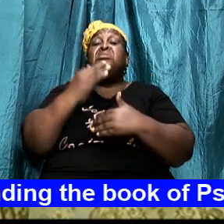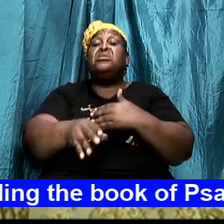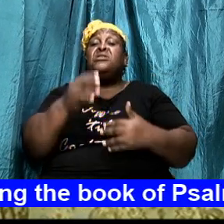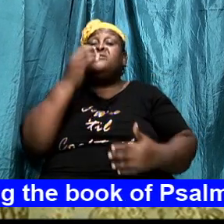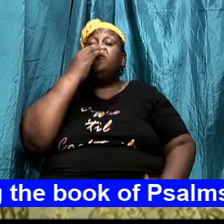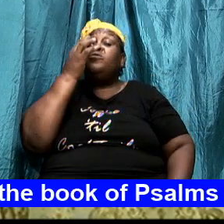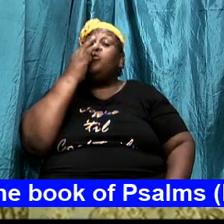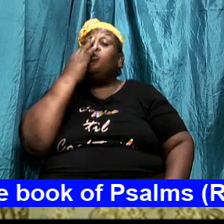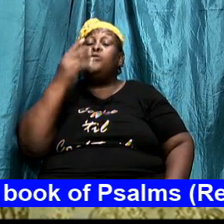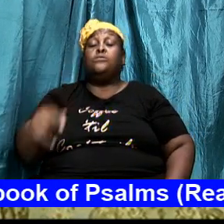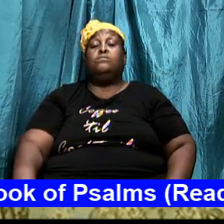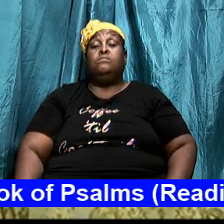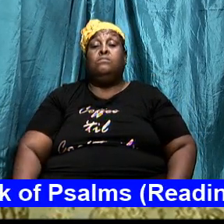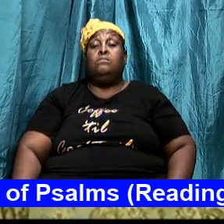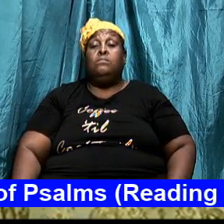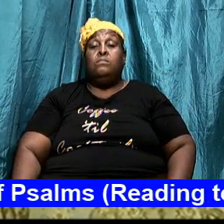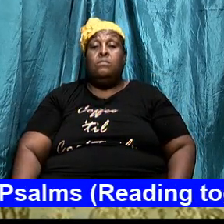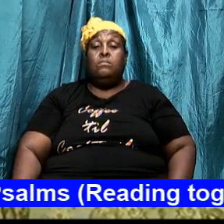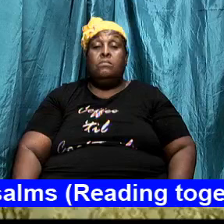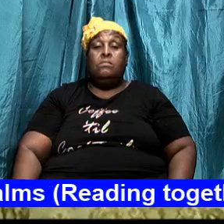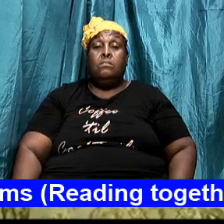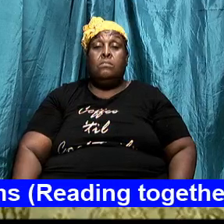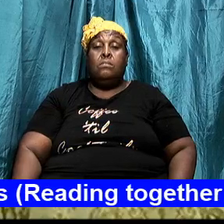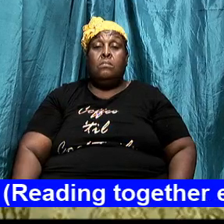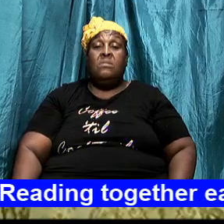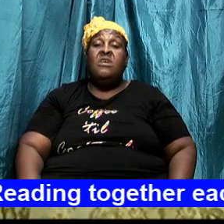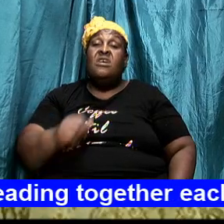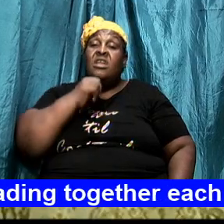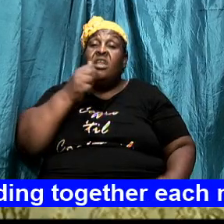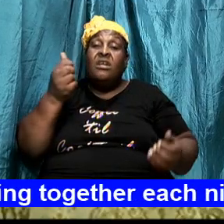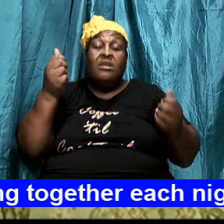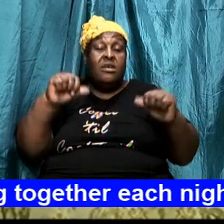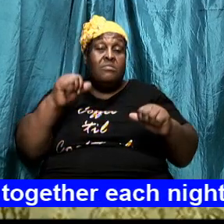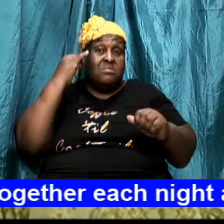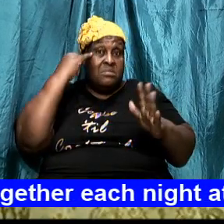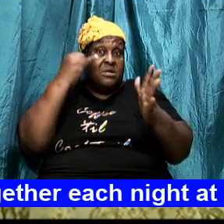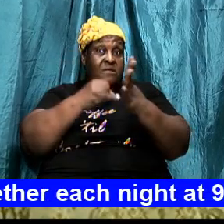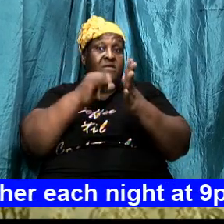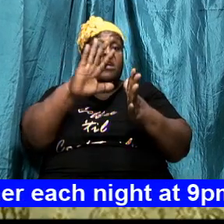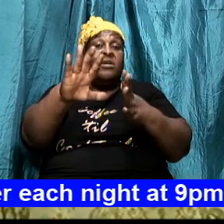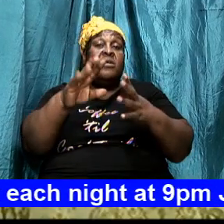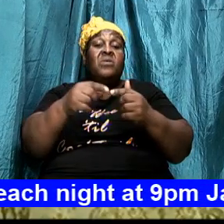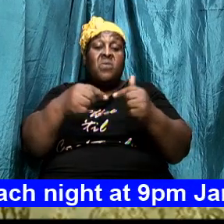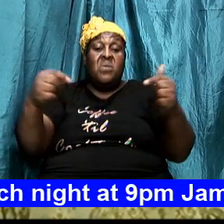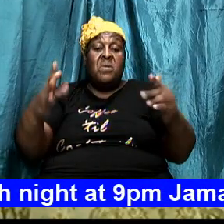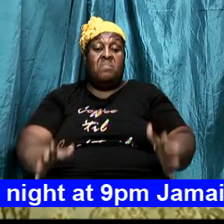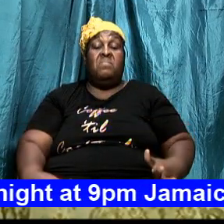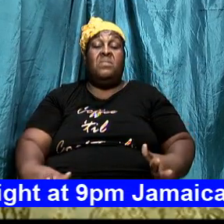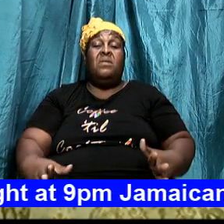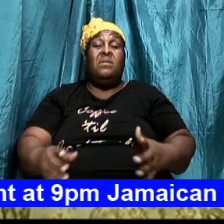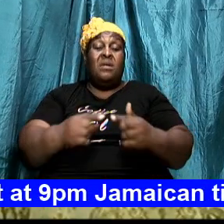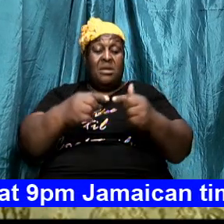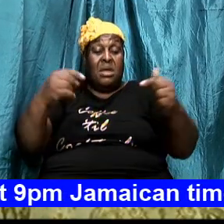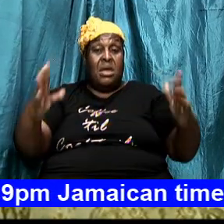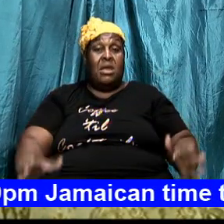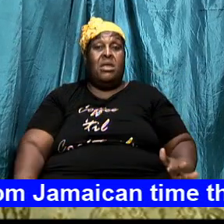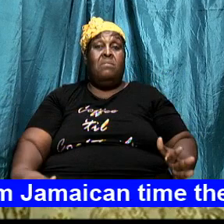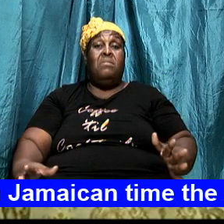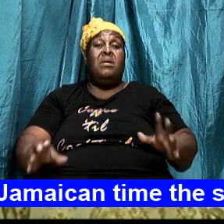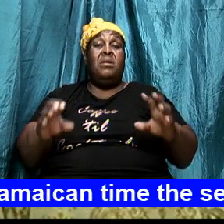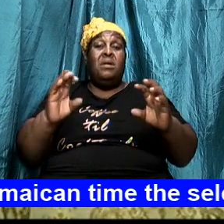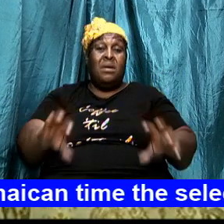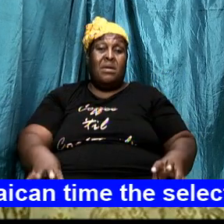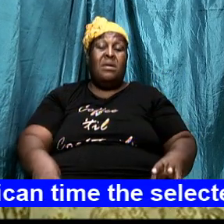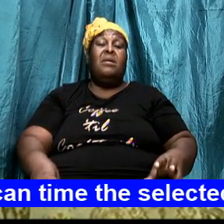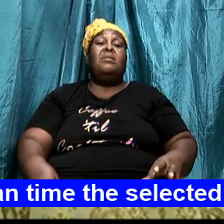if you are not able to identify your enemy the enemy can easily infiltrate